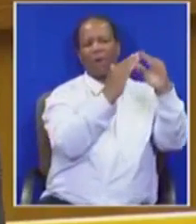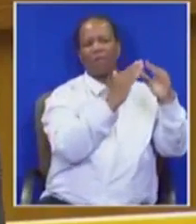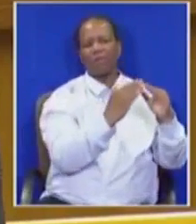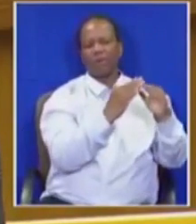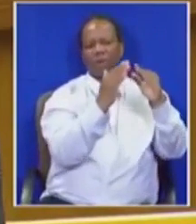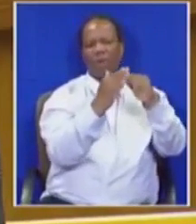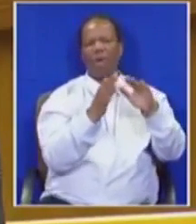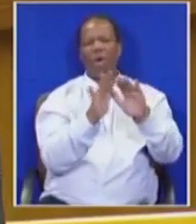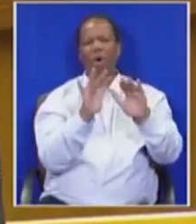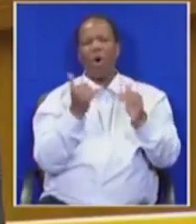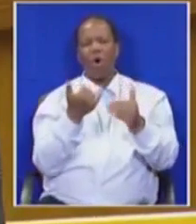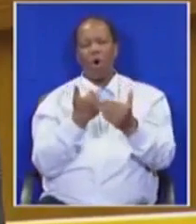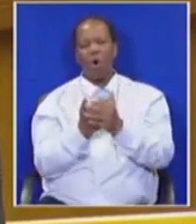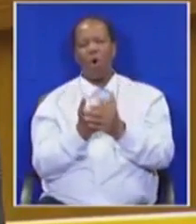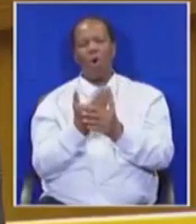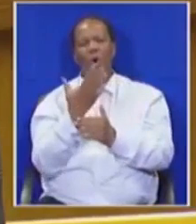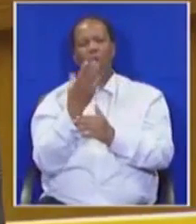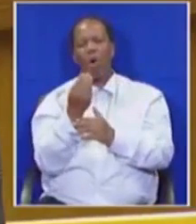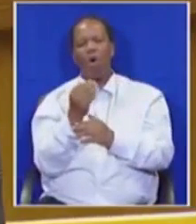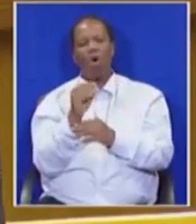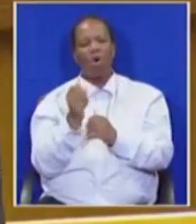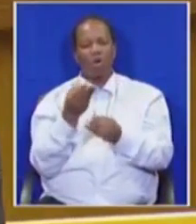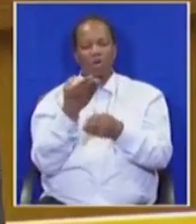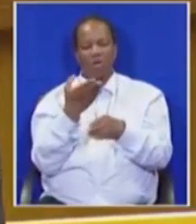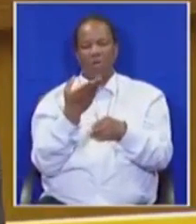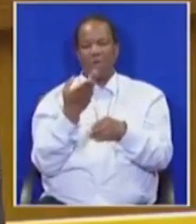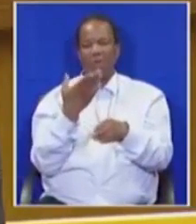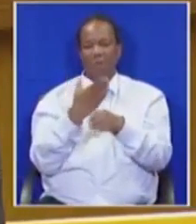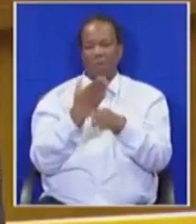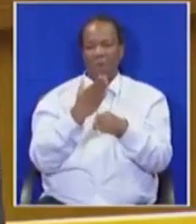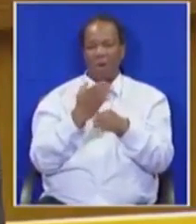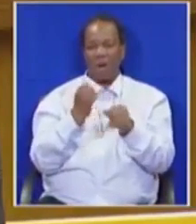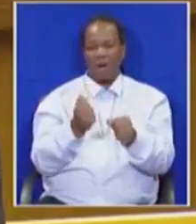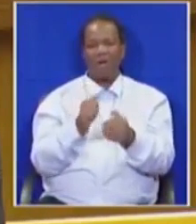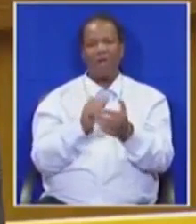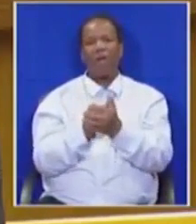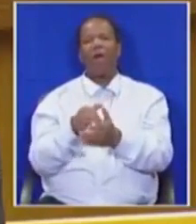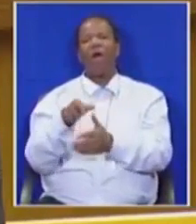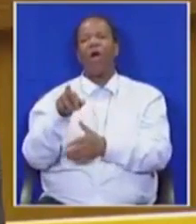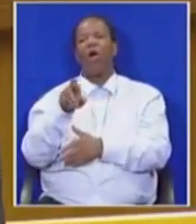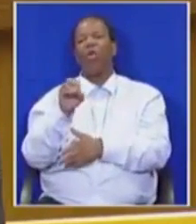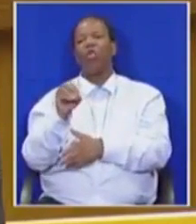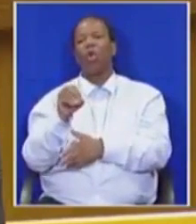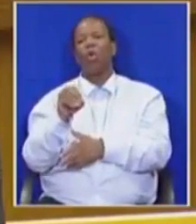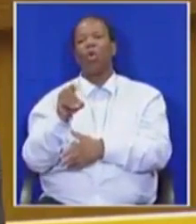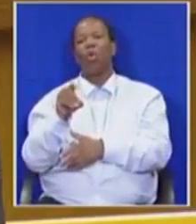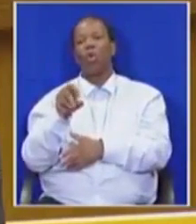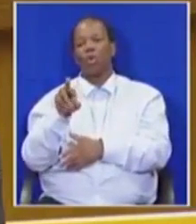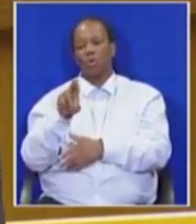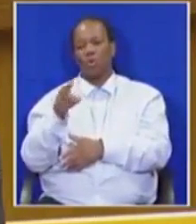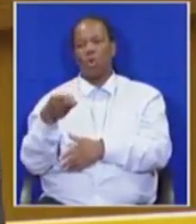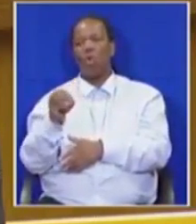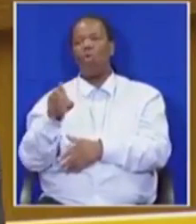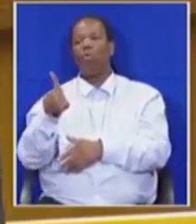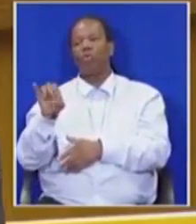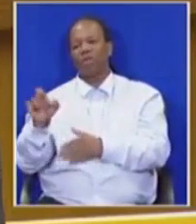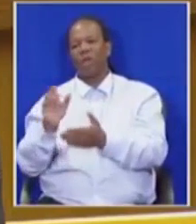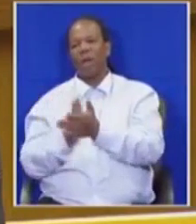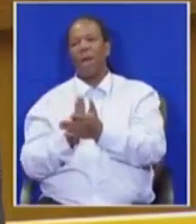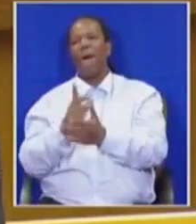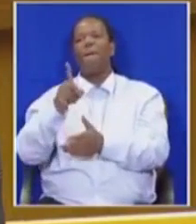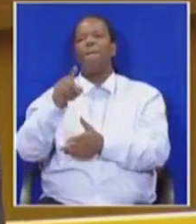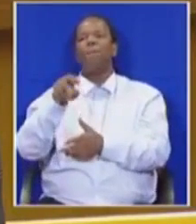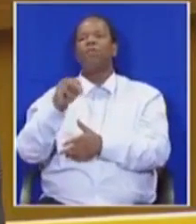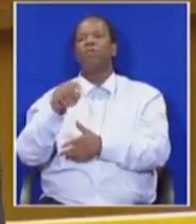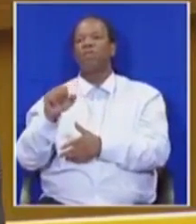being cheap and easily disposable labor. Cecil Rhodes, Paul Crooker, John Smuts, General